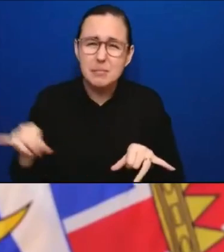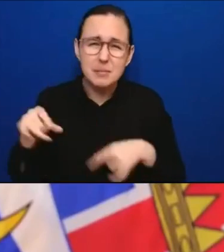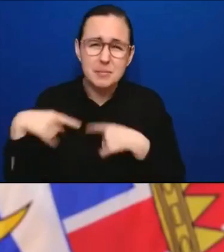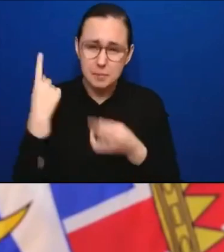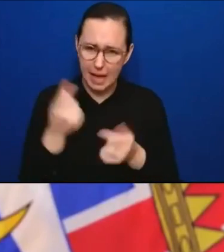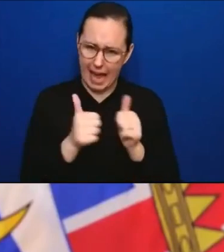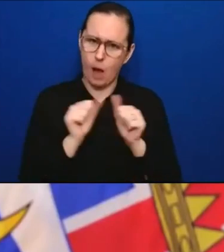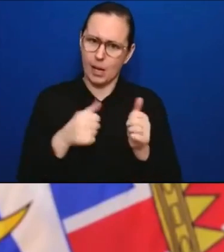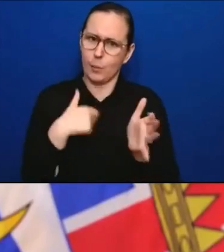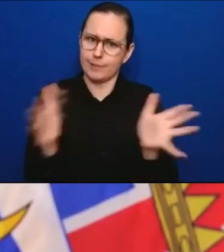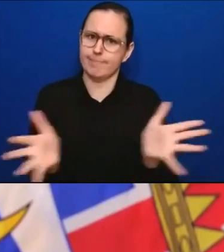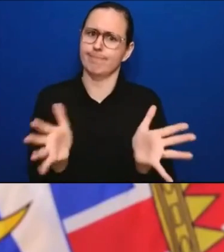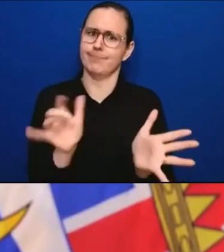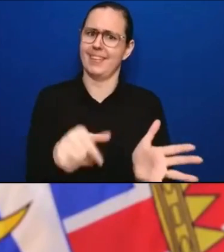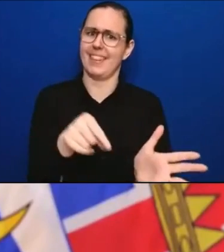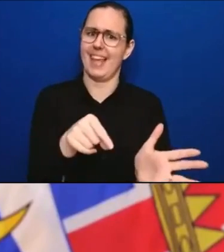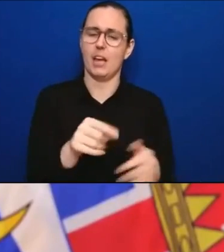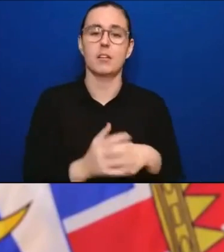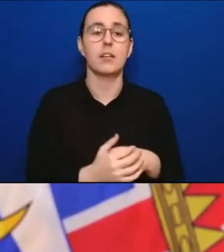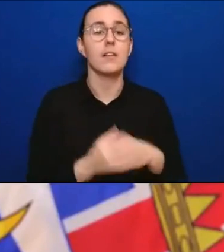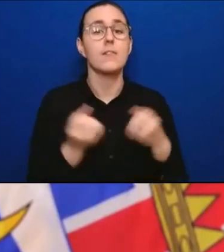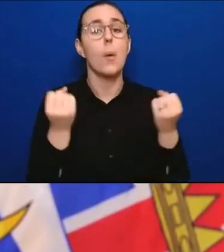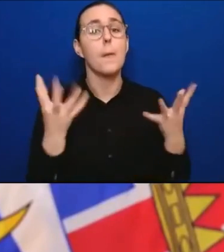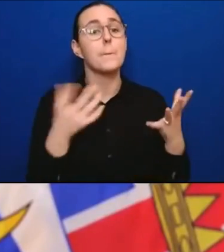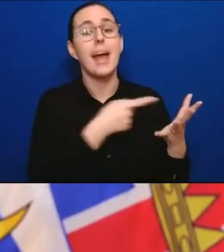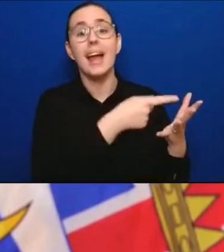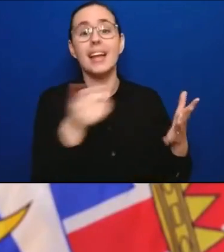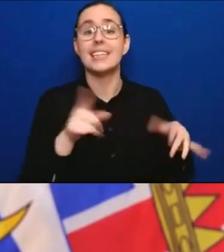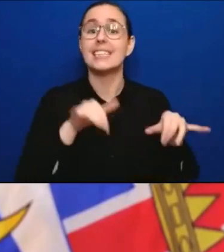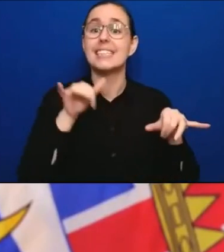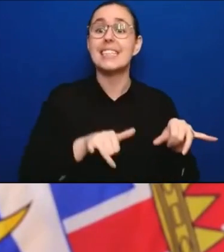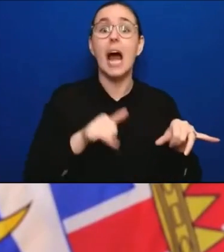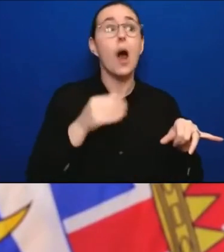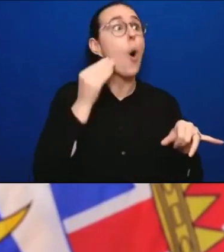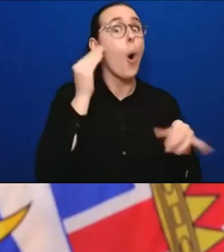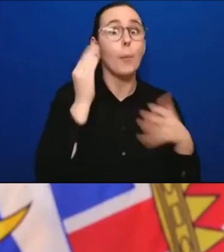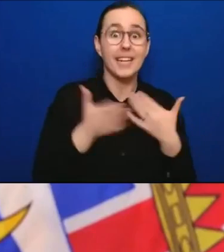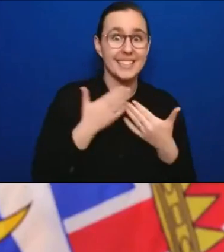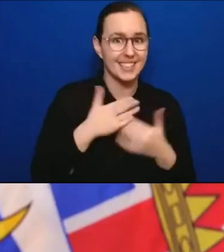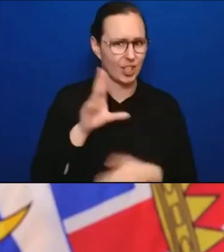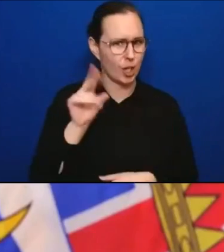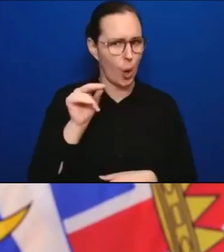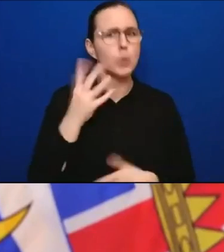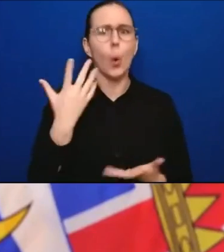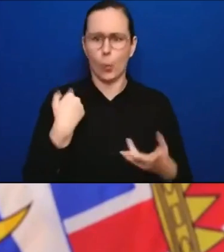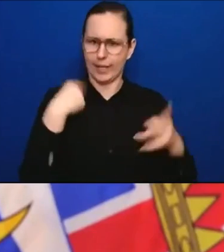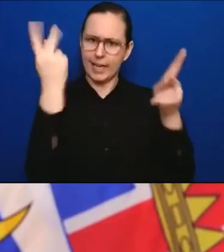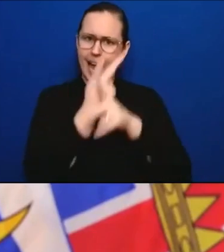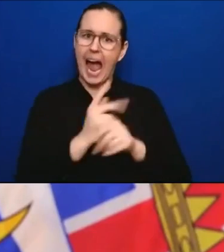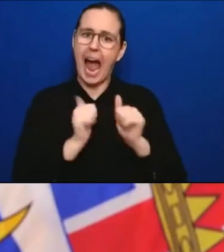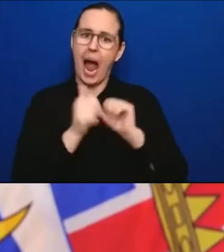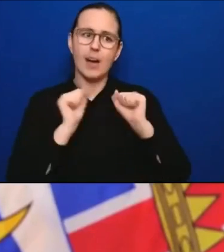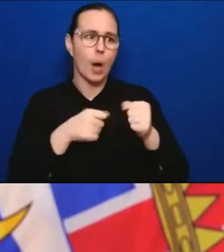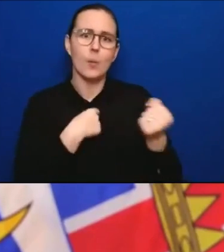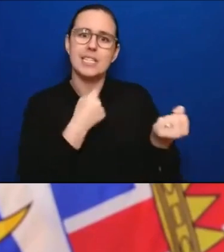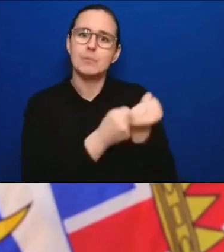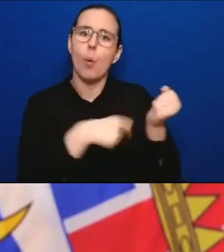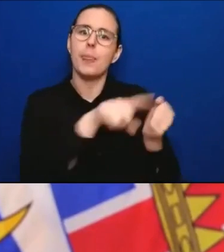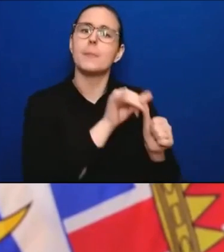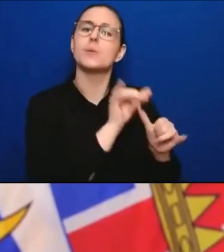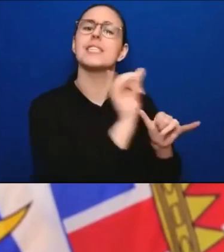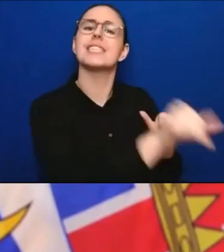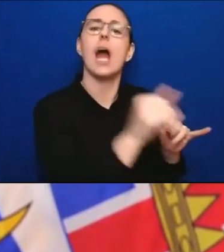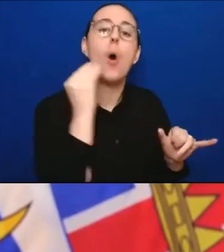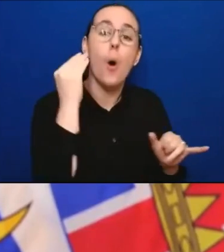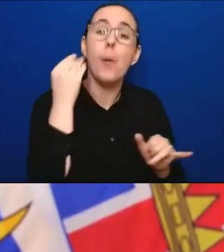it's not that easy for many people. So things like having mandatory sick leave policies make a big difference in being able to support